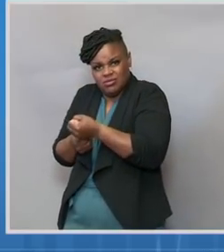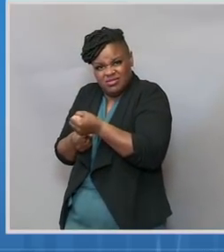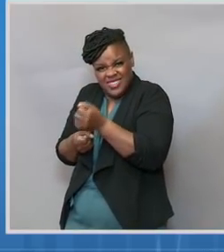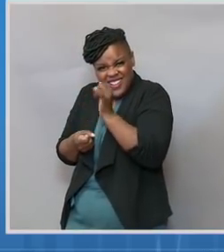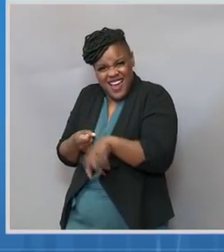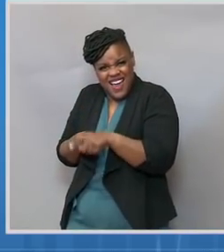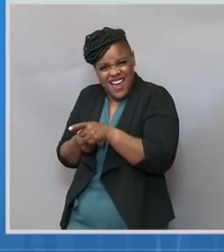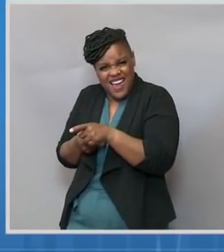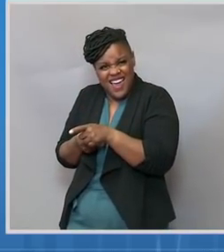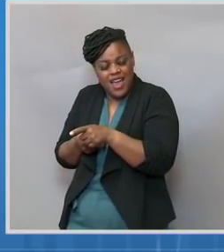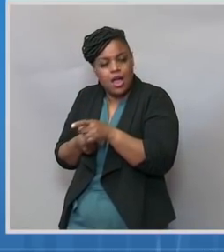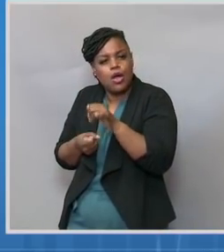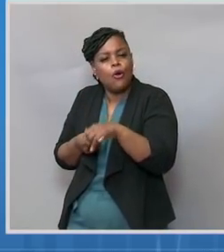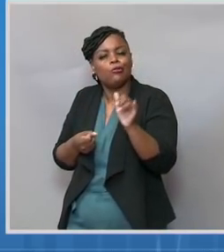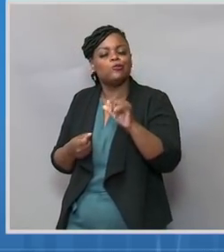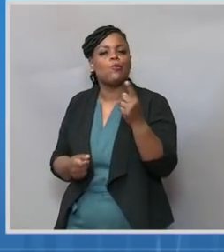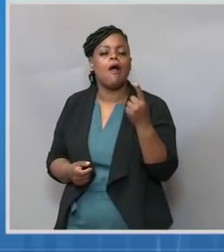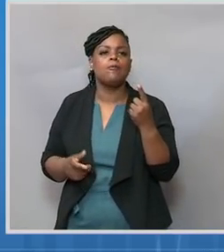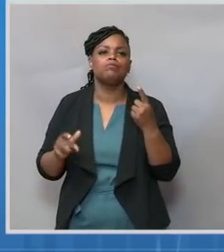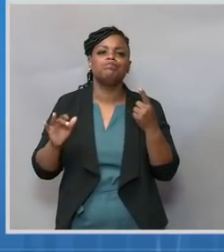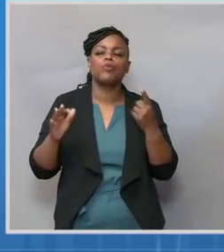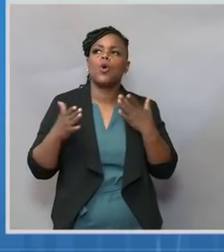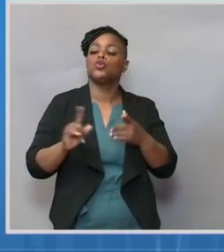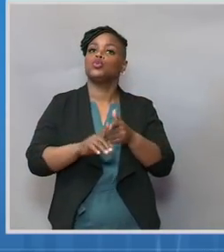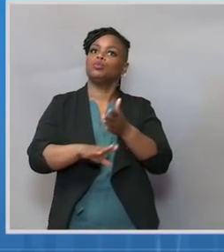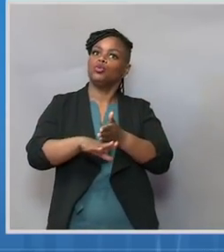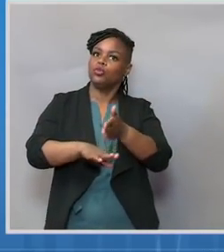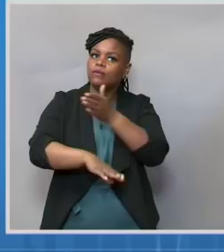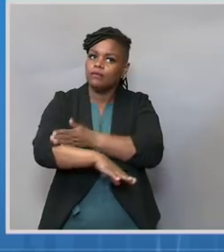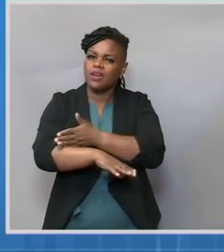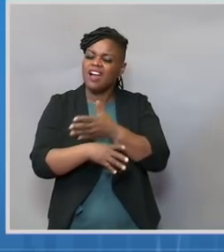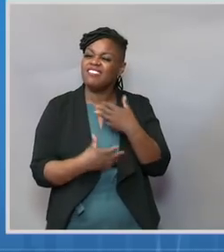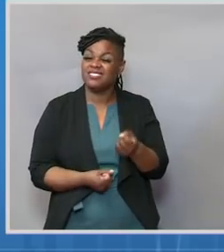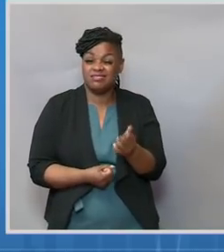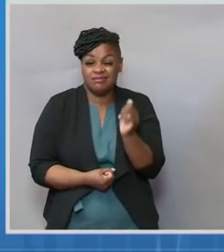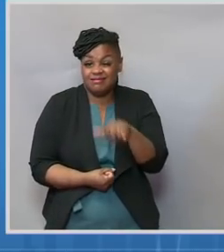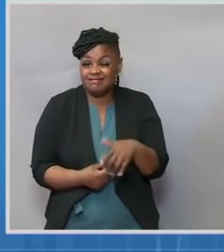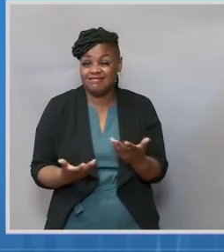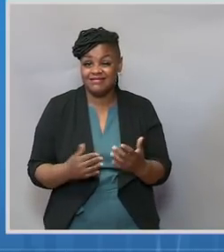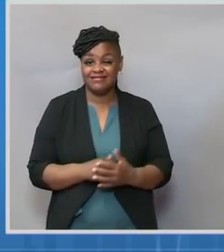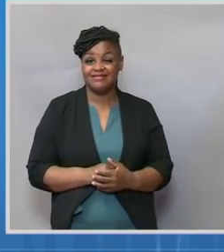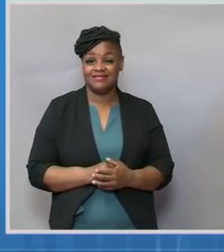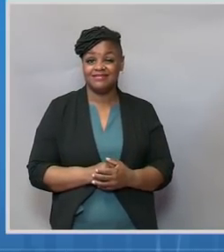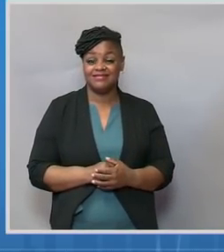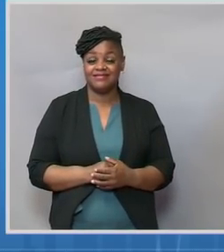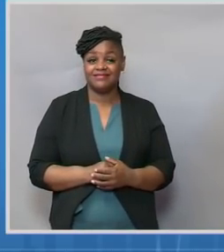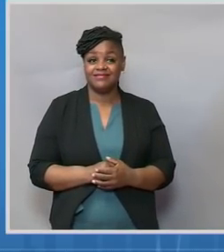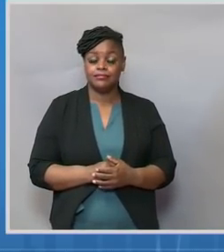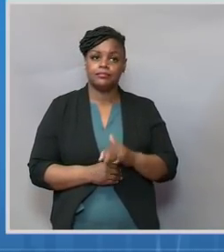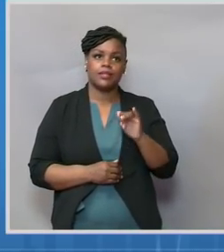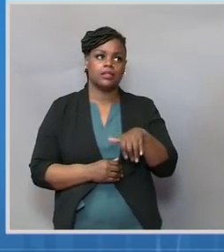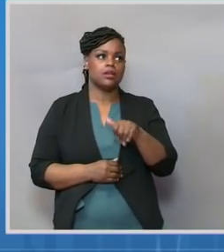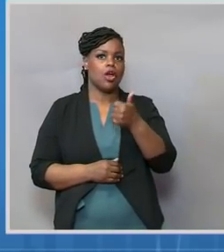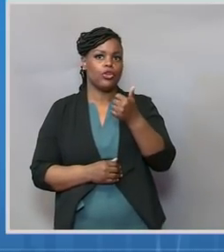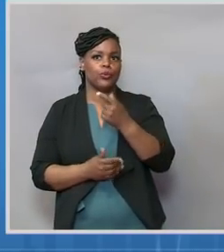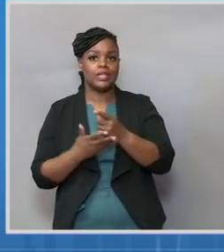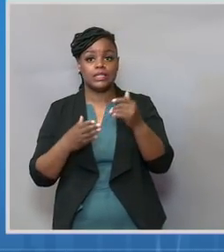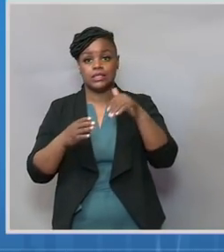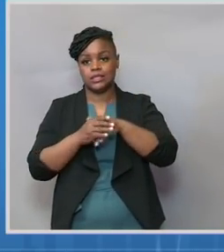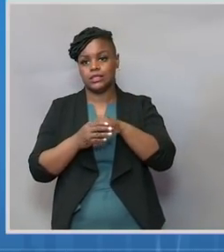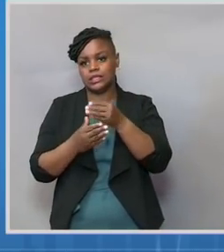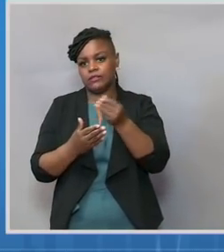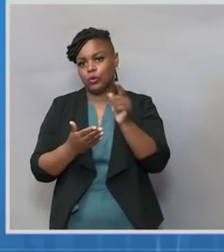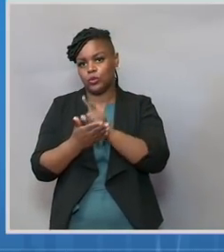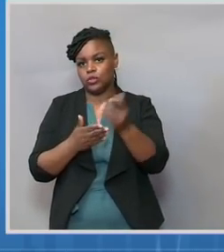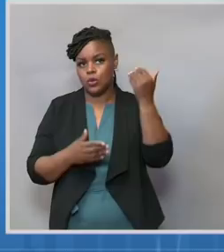one more way that we're seeking to build confidence in the vaccines. The second update I want to share with you is several weeks ago, we launched the COVID-19